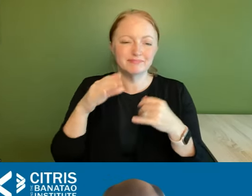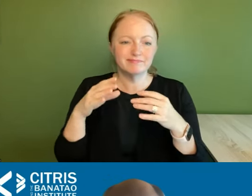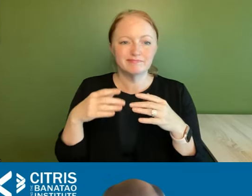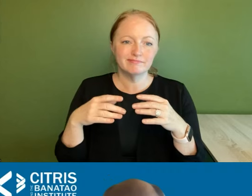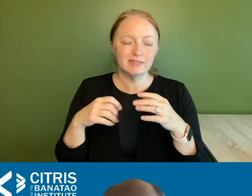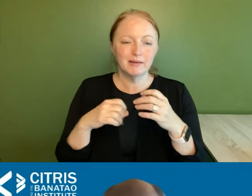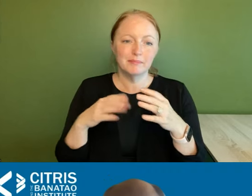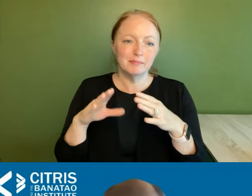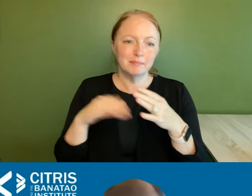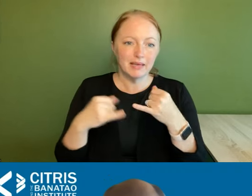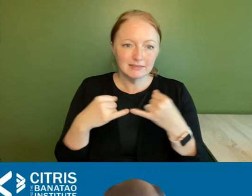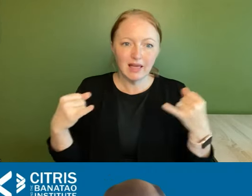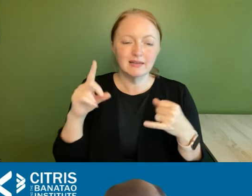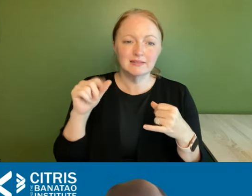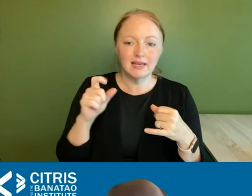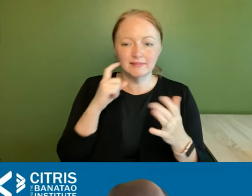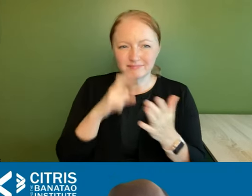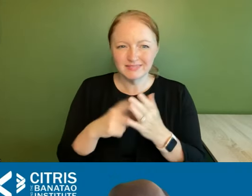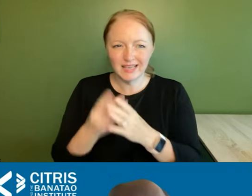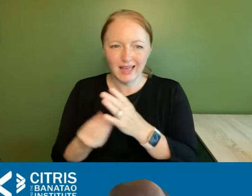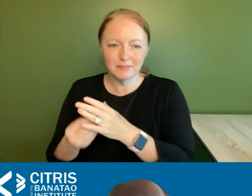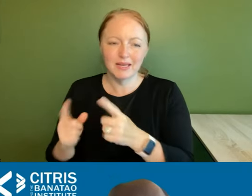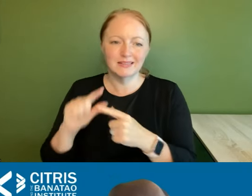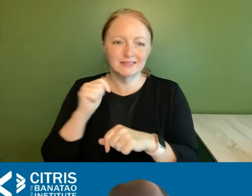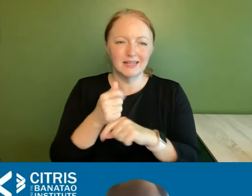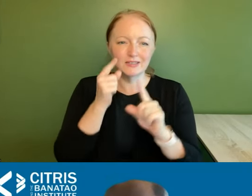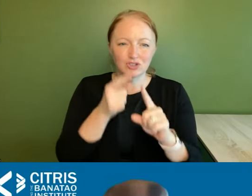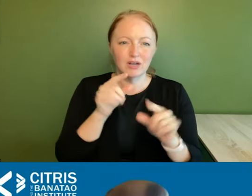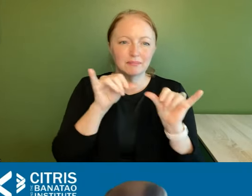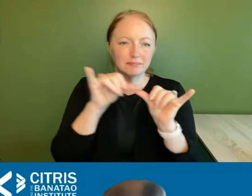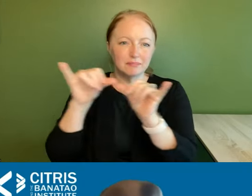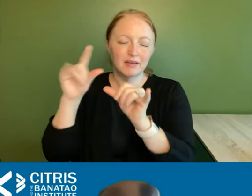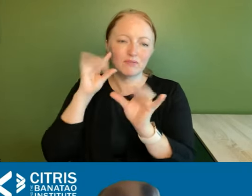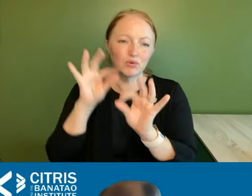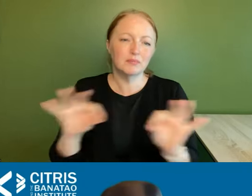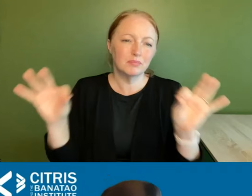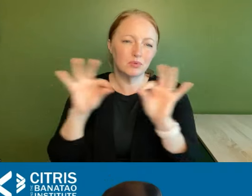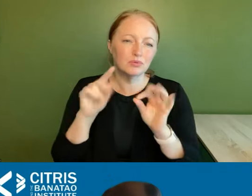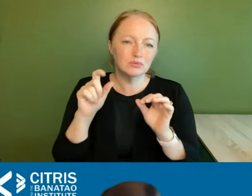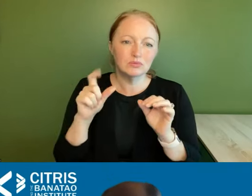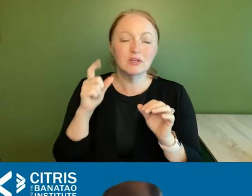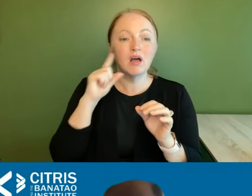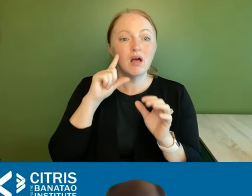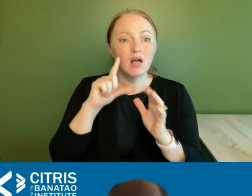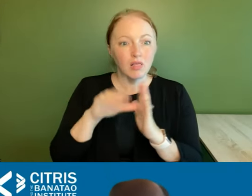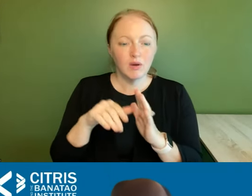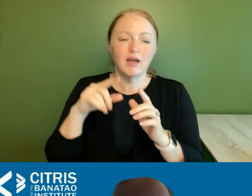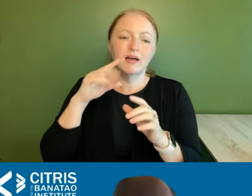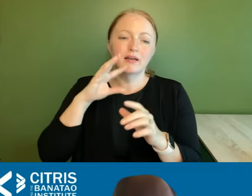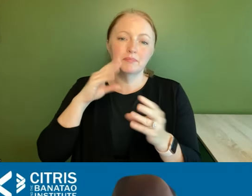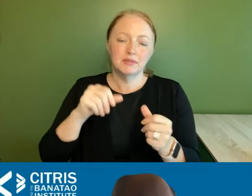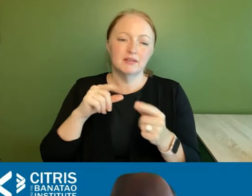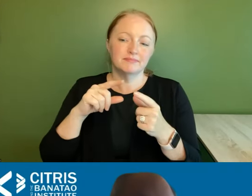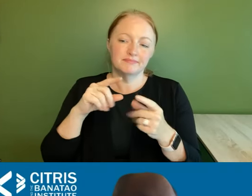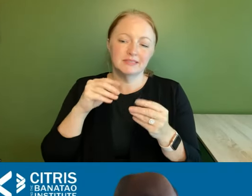and identifying gaps and setting target and benchmarks for key metrics all the while building the case for data